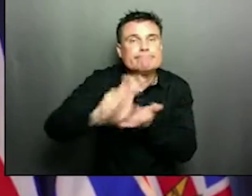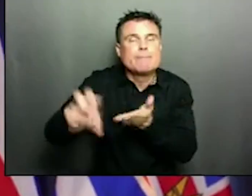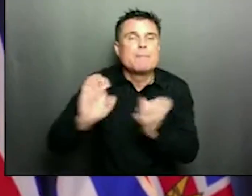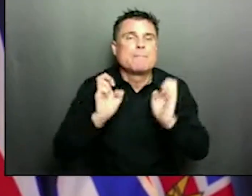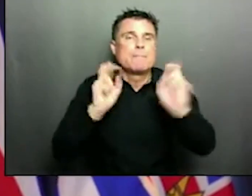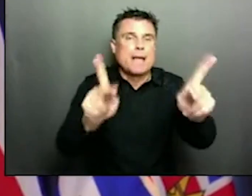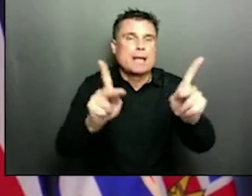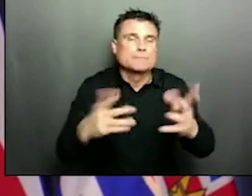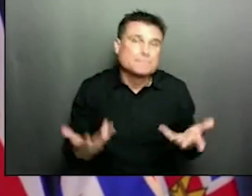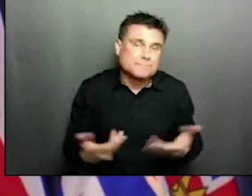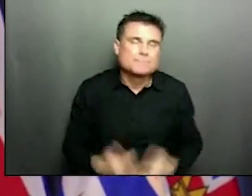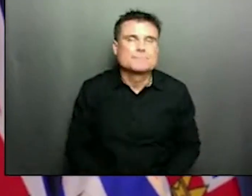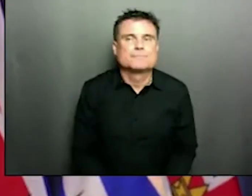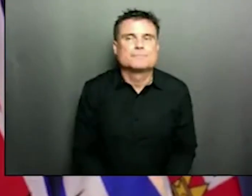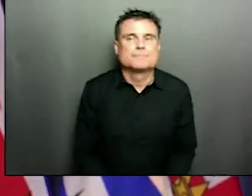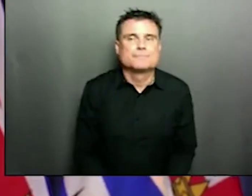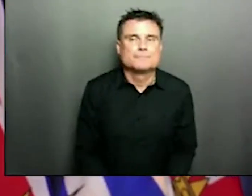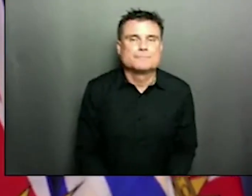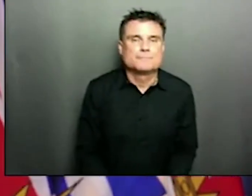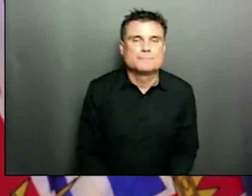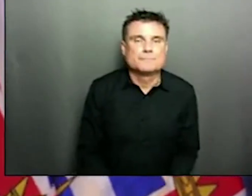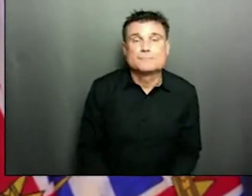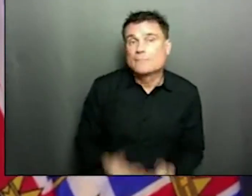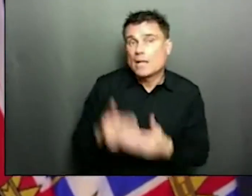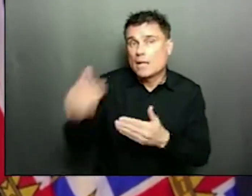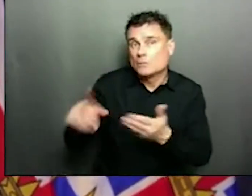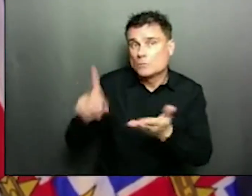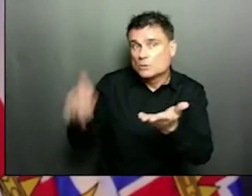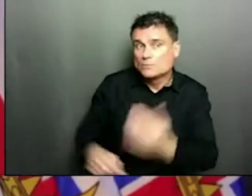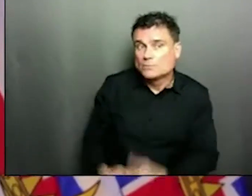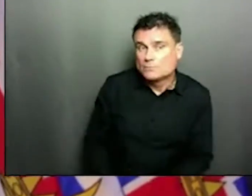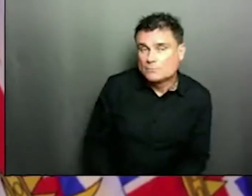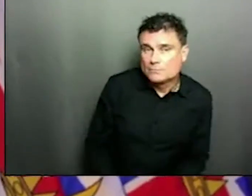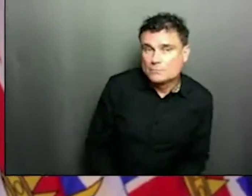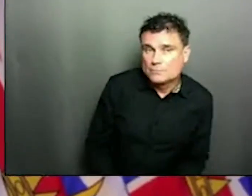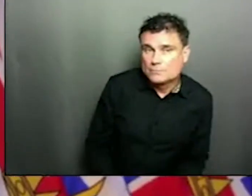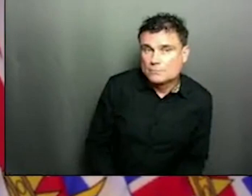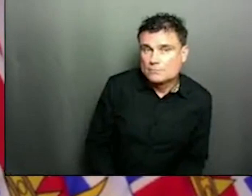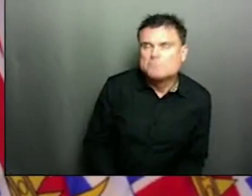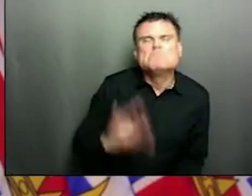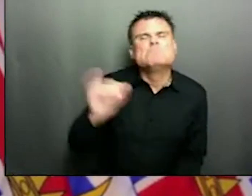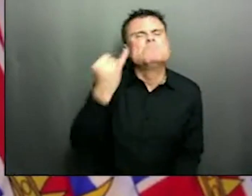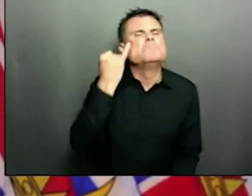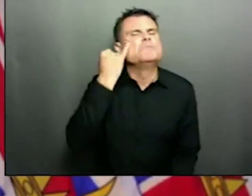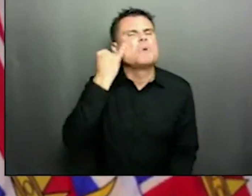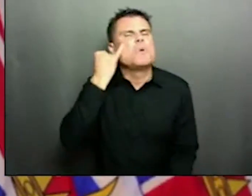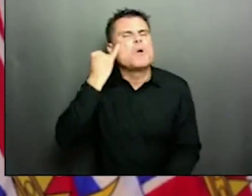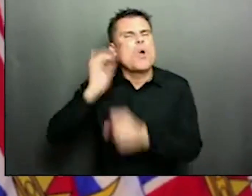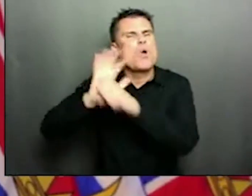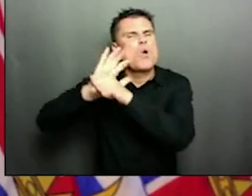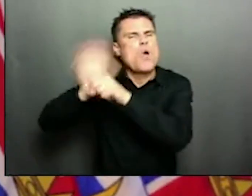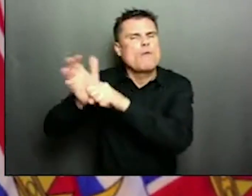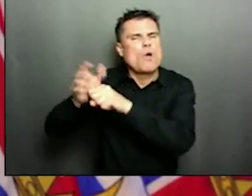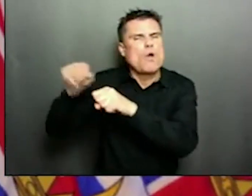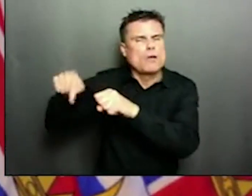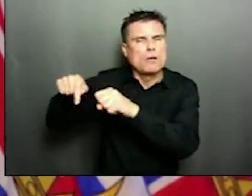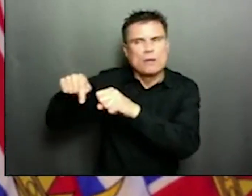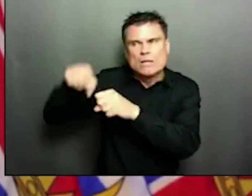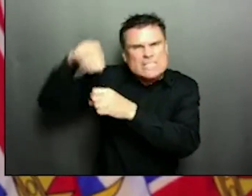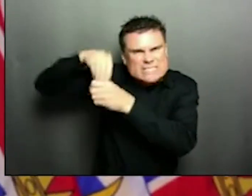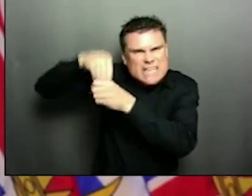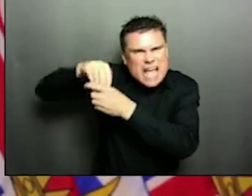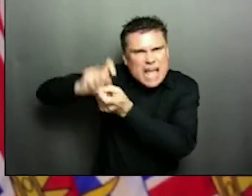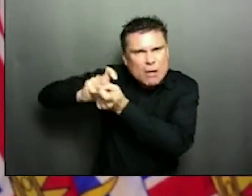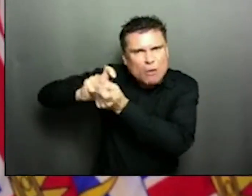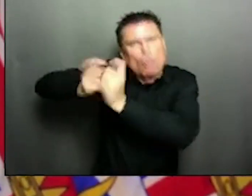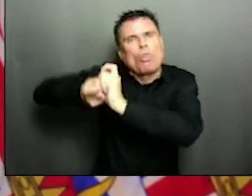Will these vaccines still work if the virus mutates like studies have indicated it has in other parts of the world and is it adaptable? Is